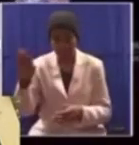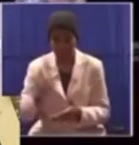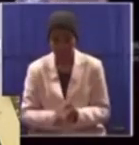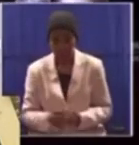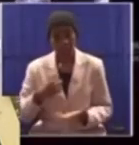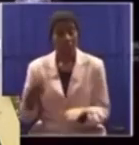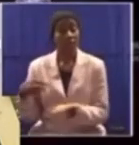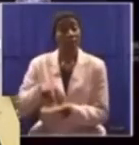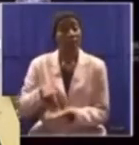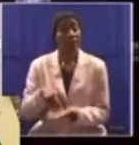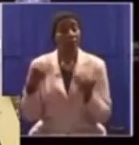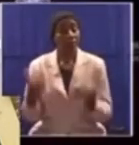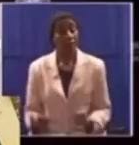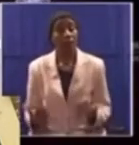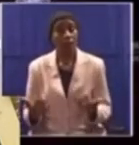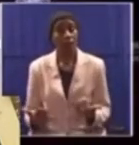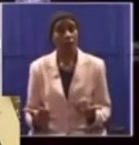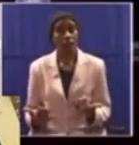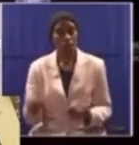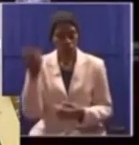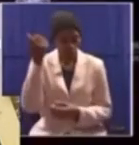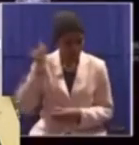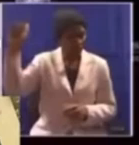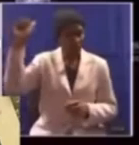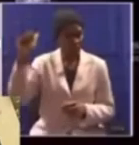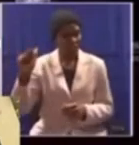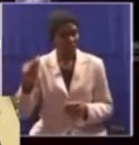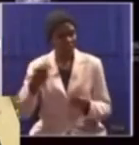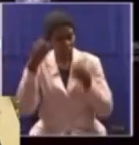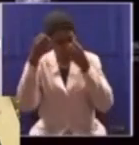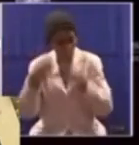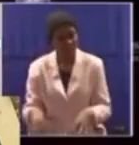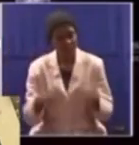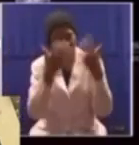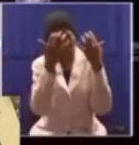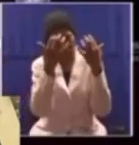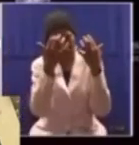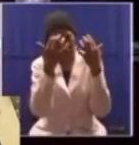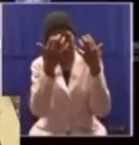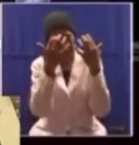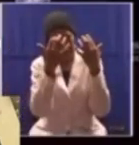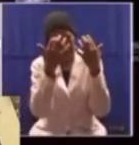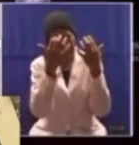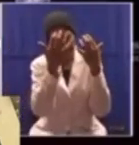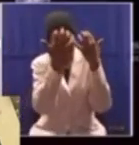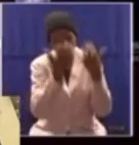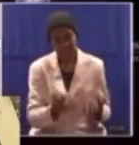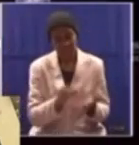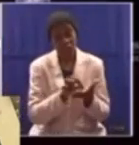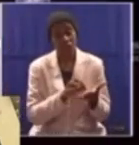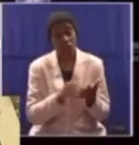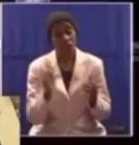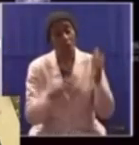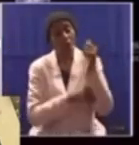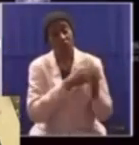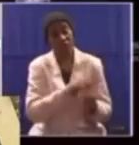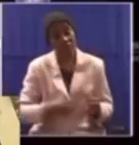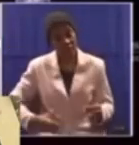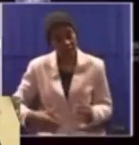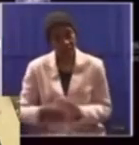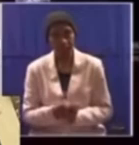I stand here today to reject this fruitless and wishful expenditure for the budget vote of the presidency.